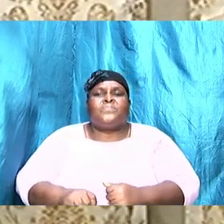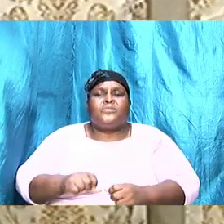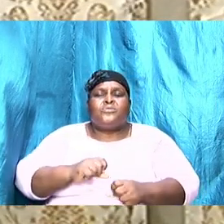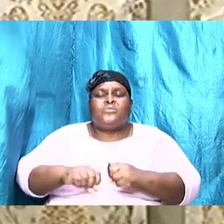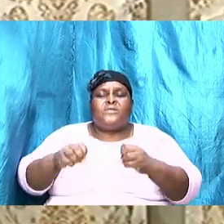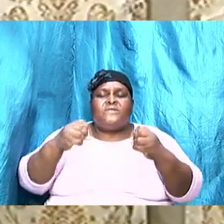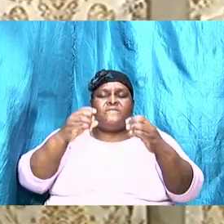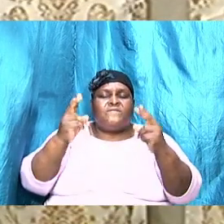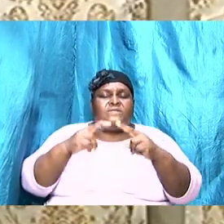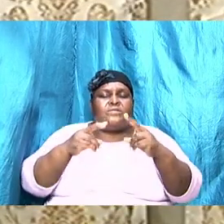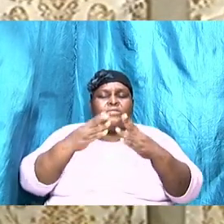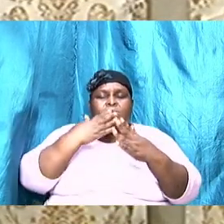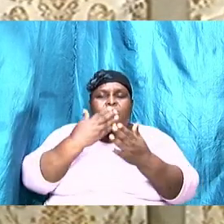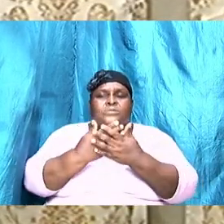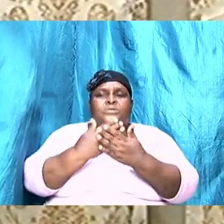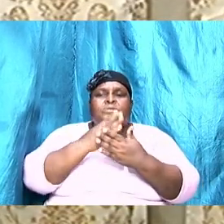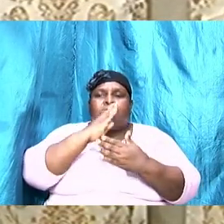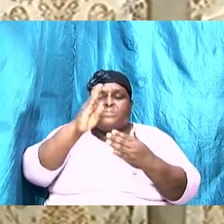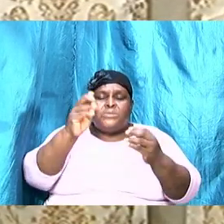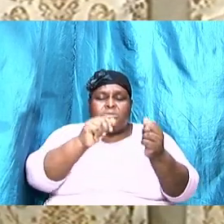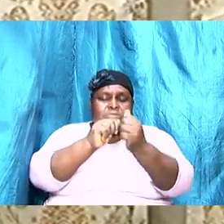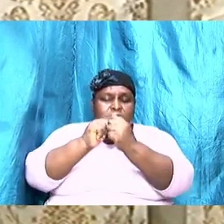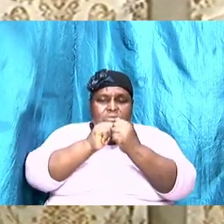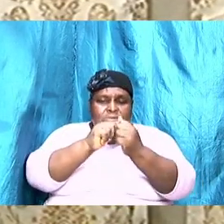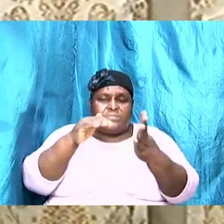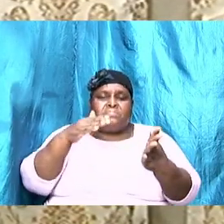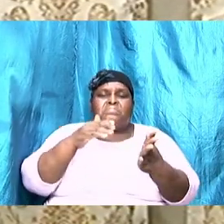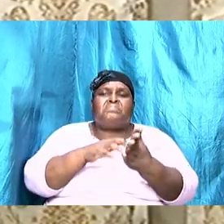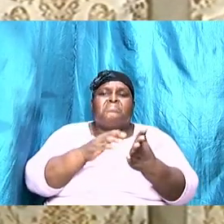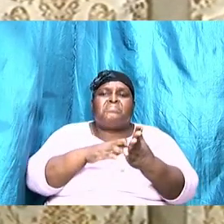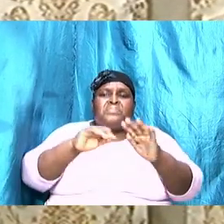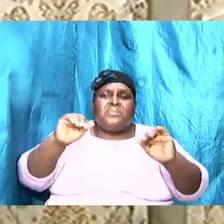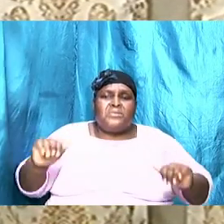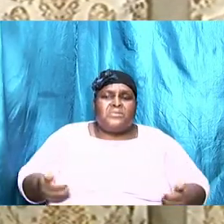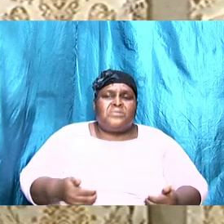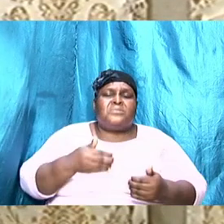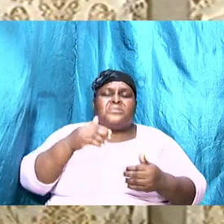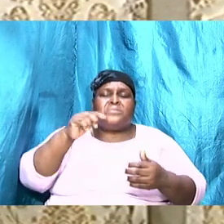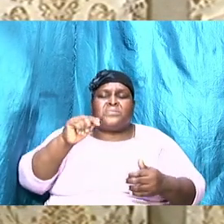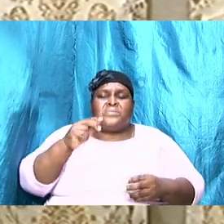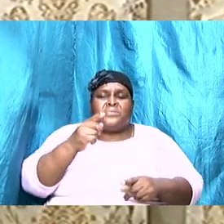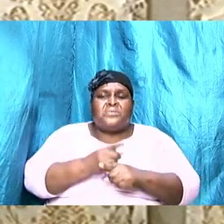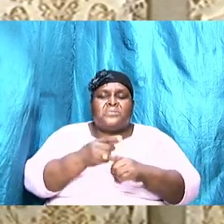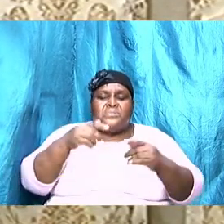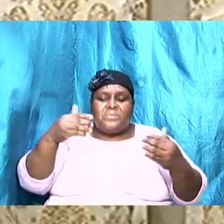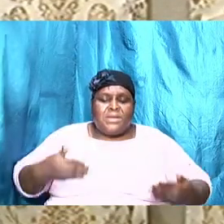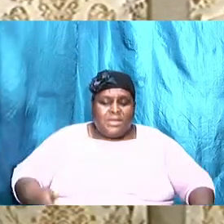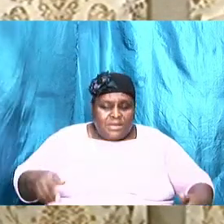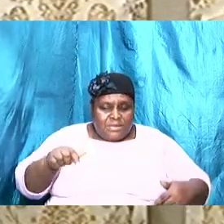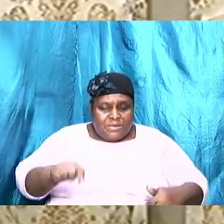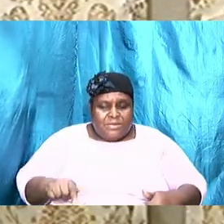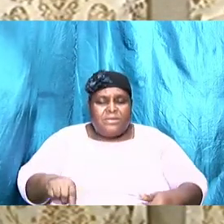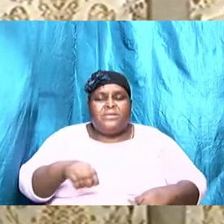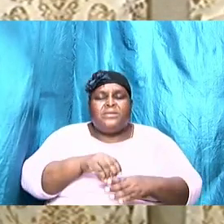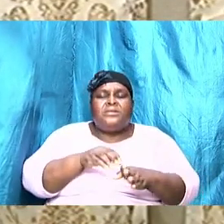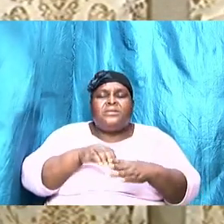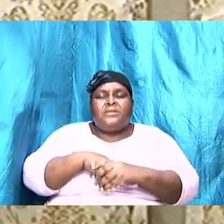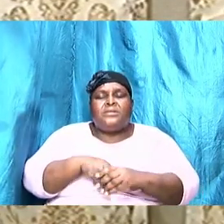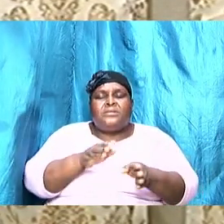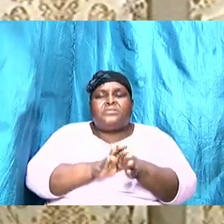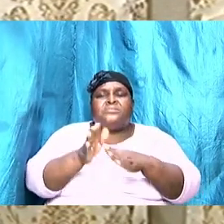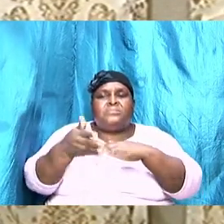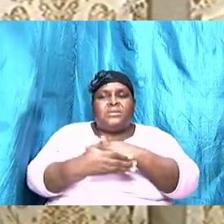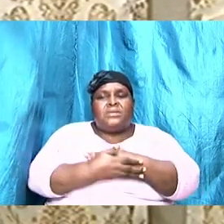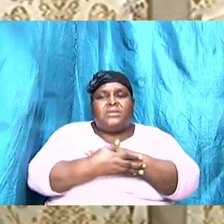together again. Good to greet those right here in Jamaica, those over there in the